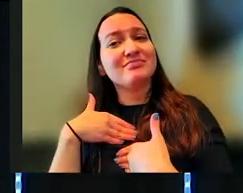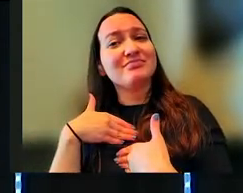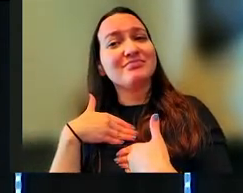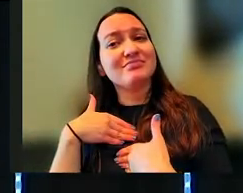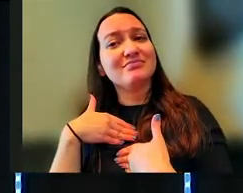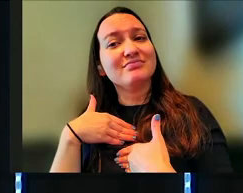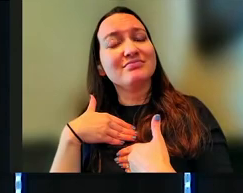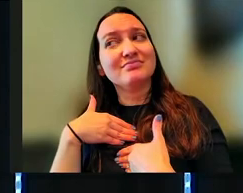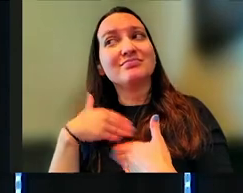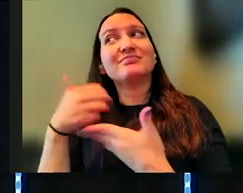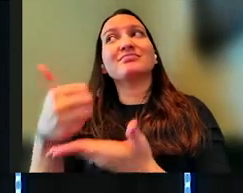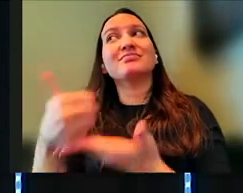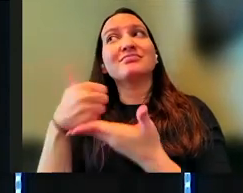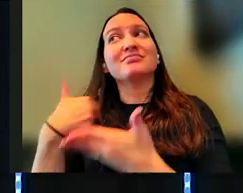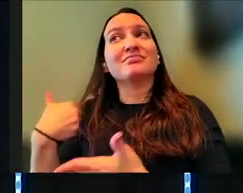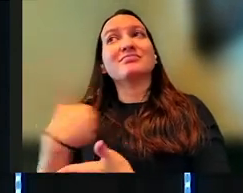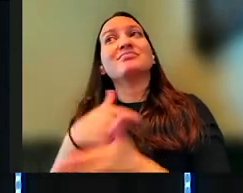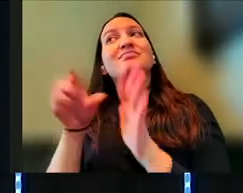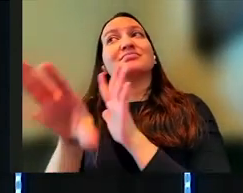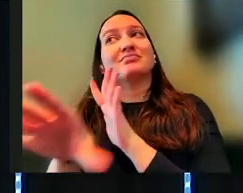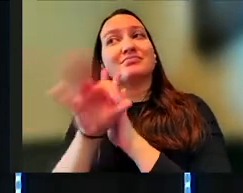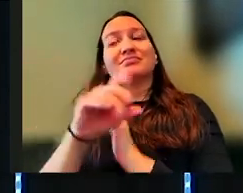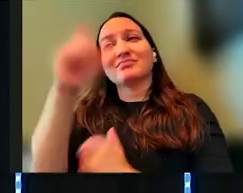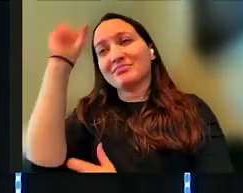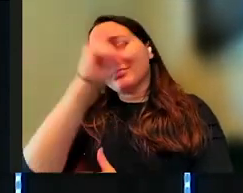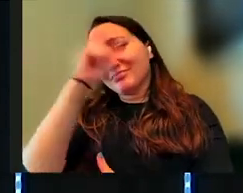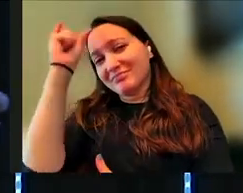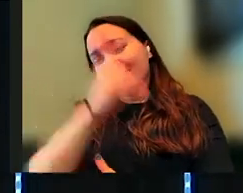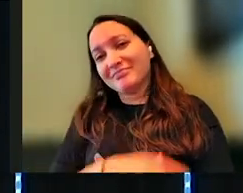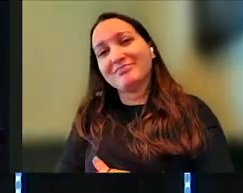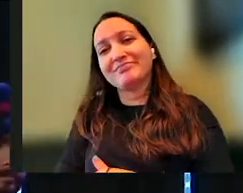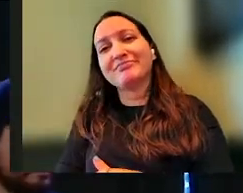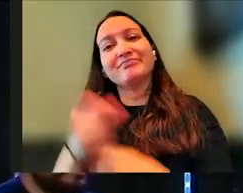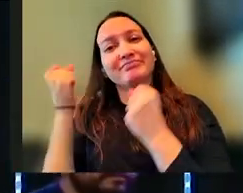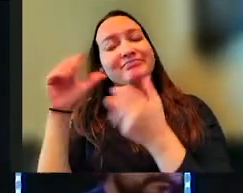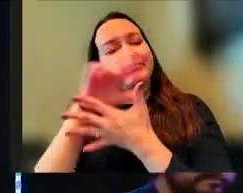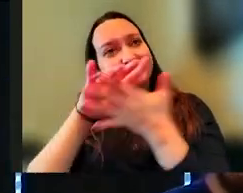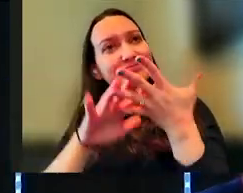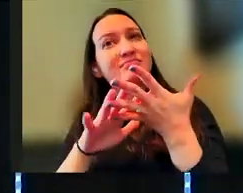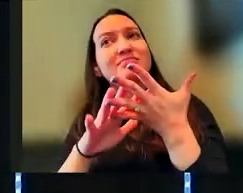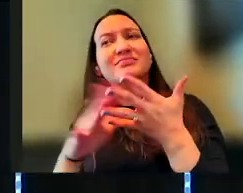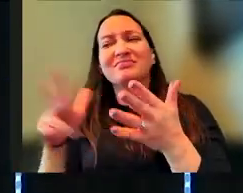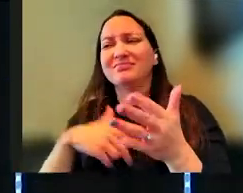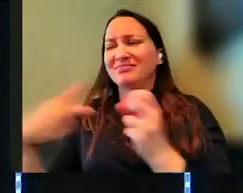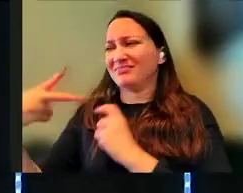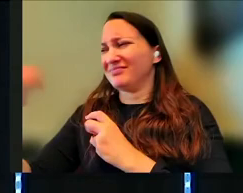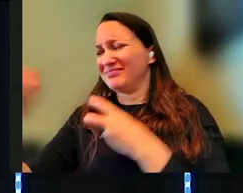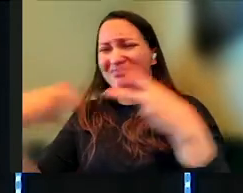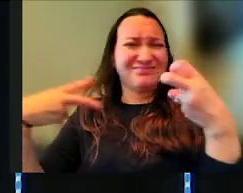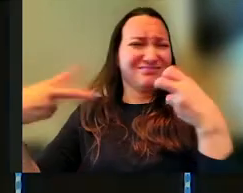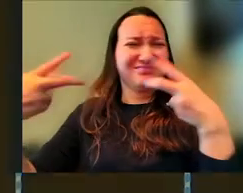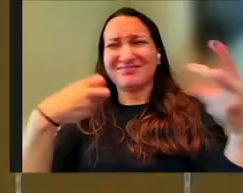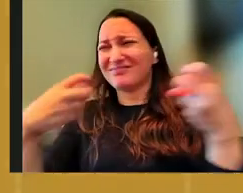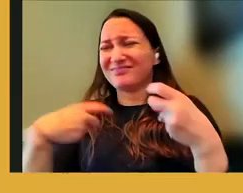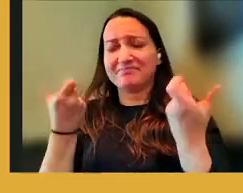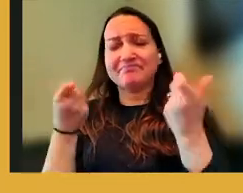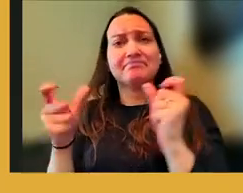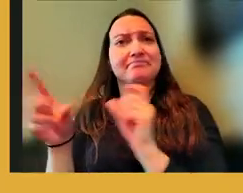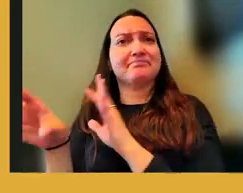Lord, help us to choose wisdom, Lord. So many different things pulling us in different directions, trying to get us to choose